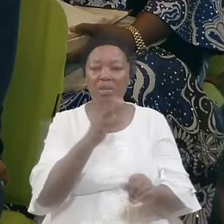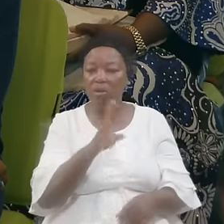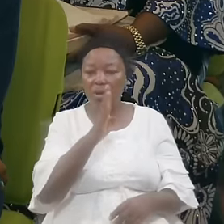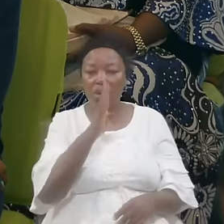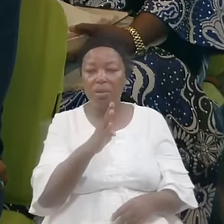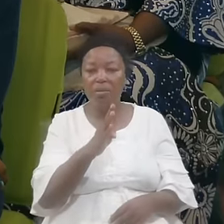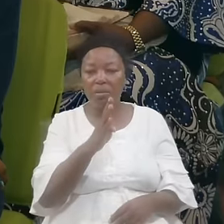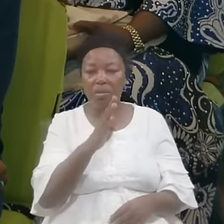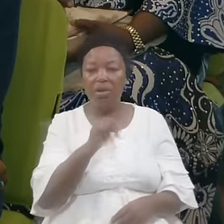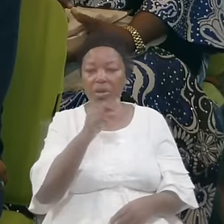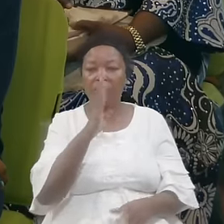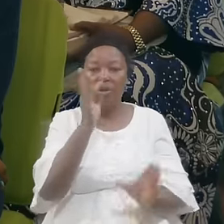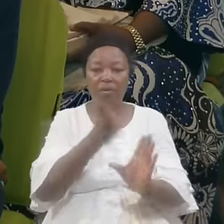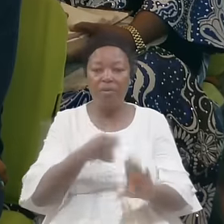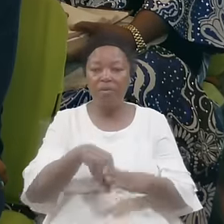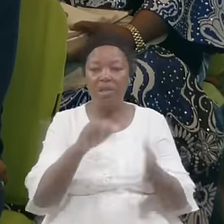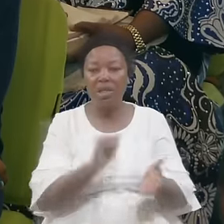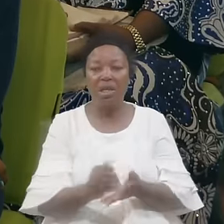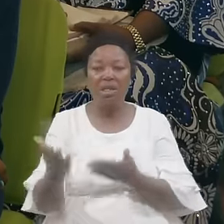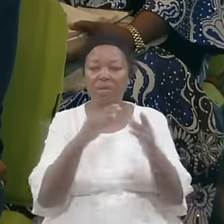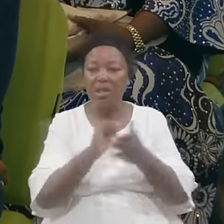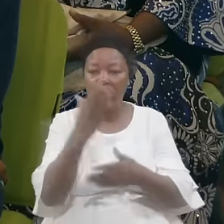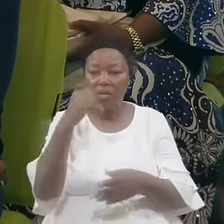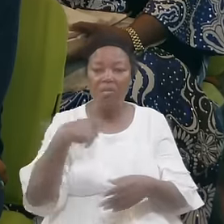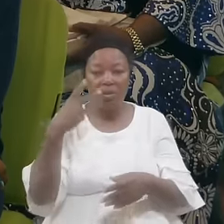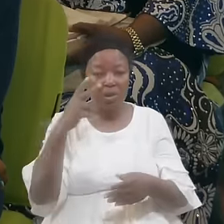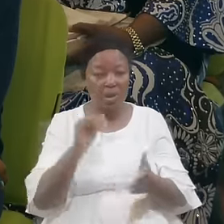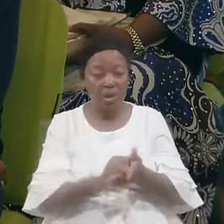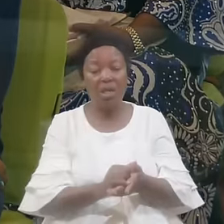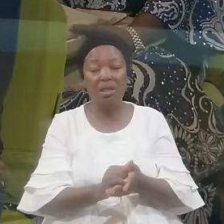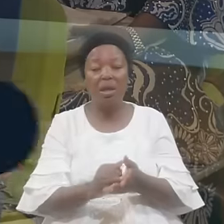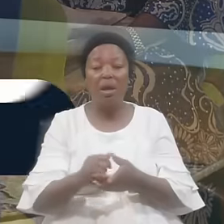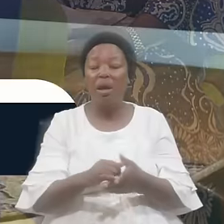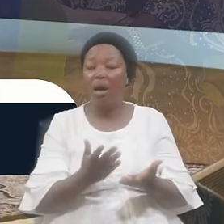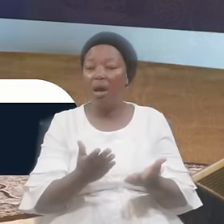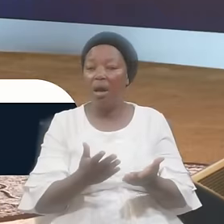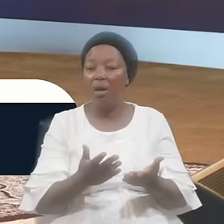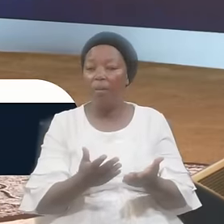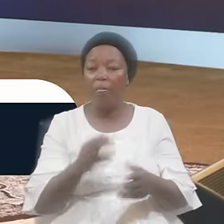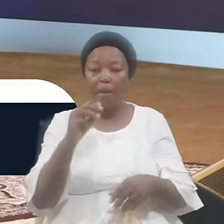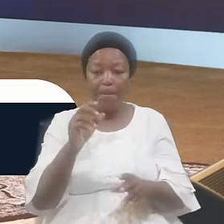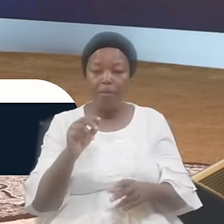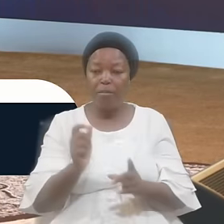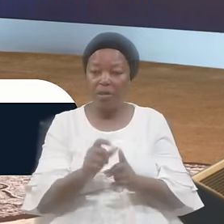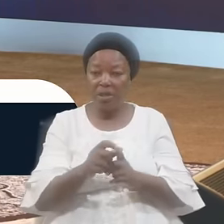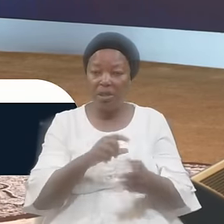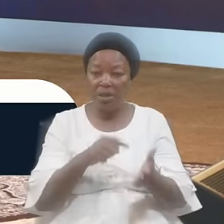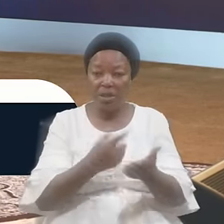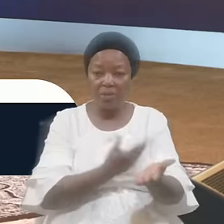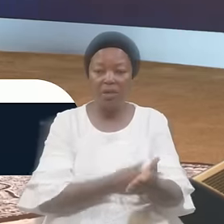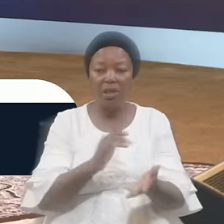service That's why we're looking At the message Enlisting sons Not strangers